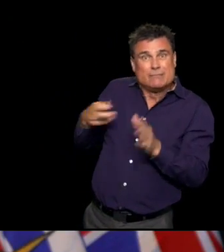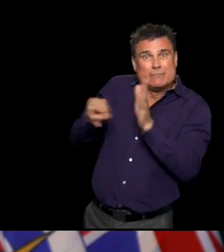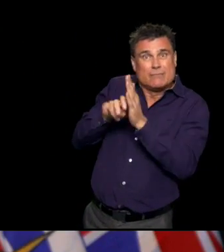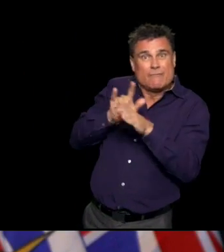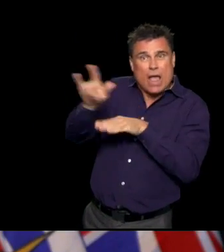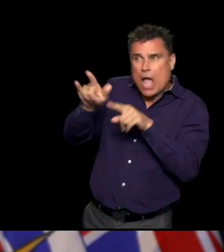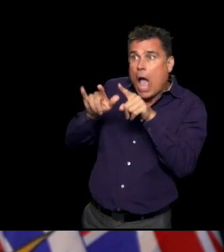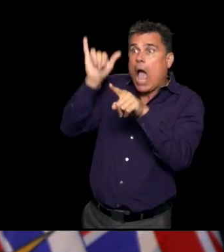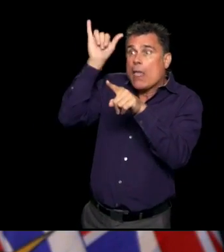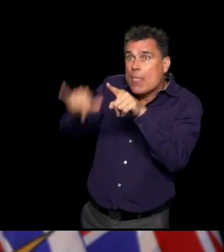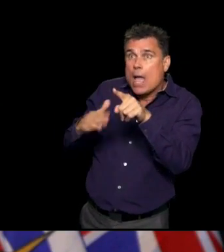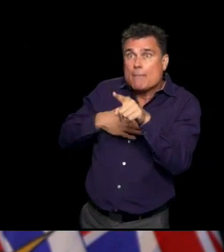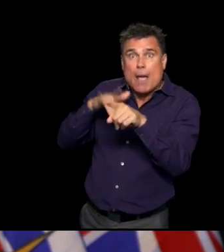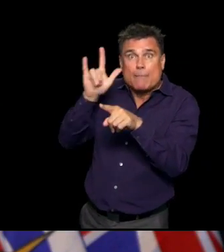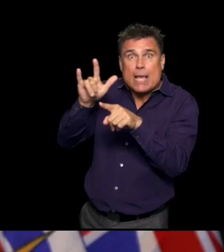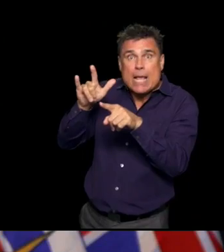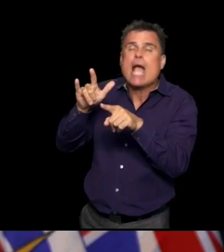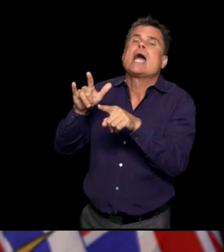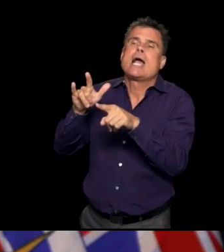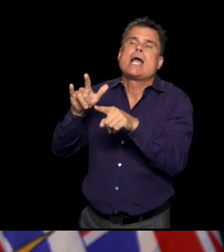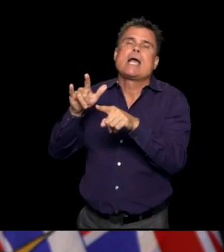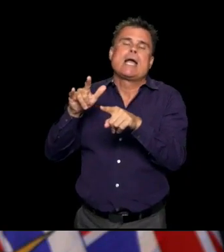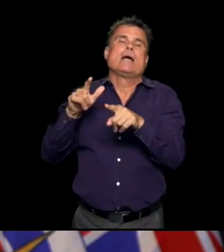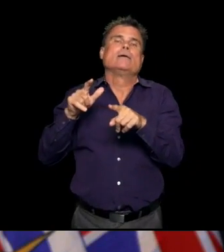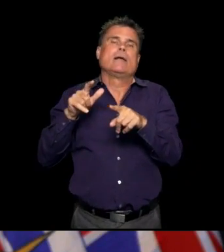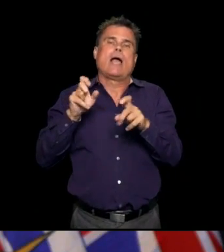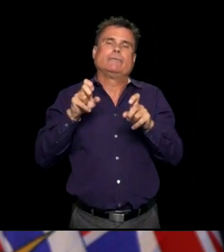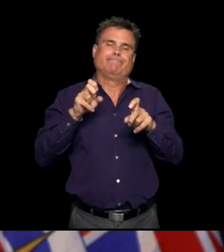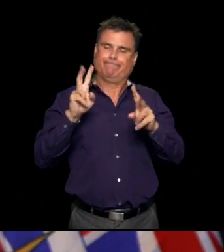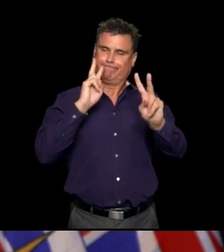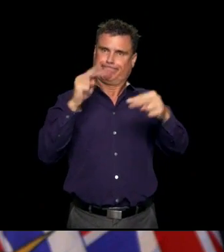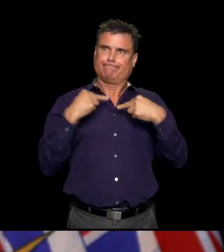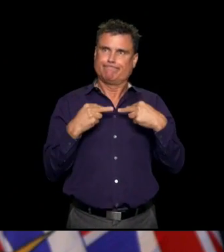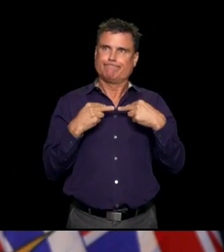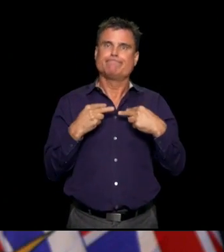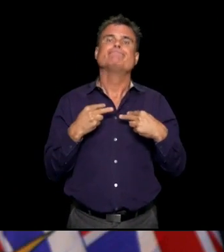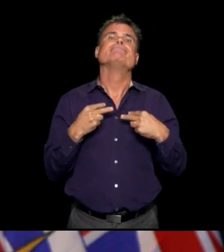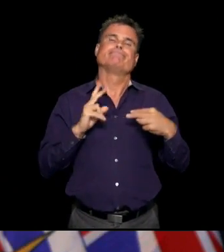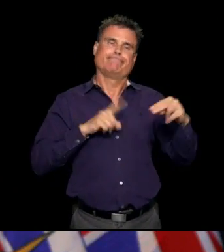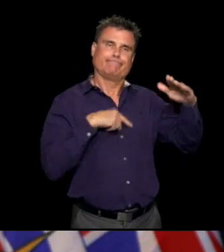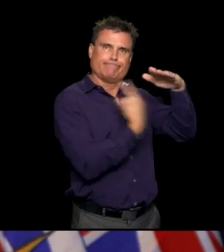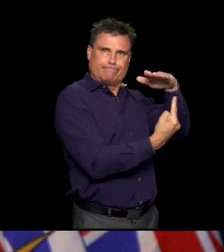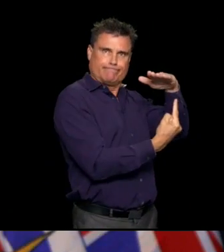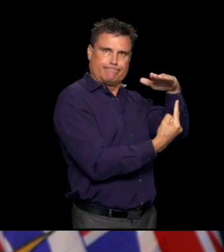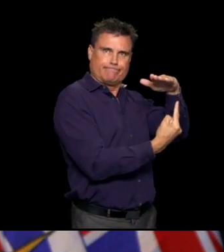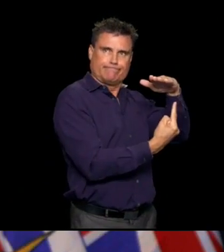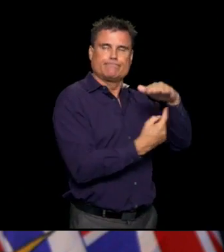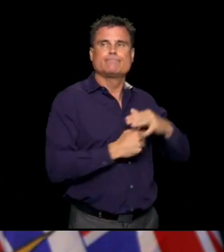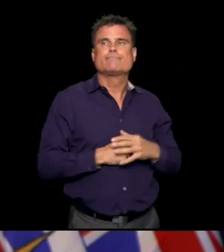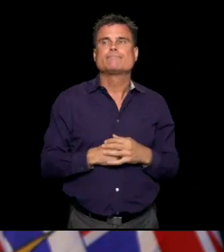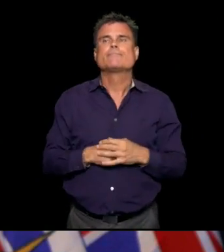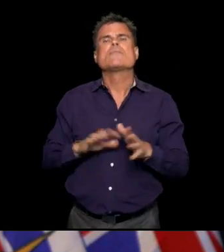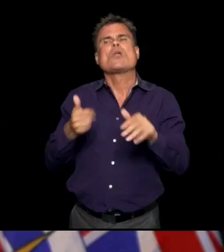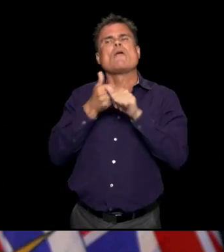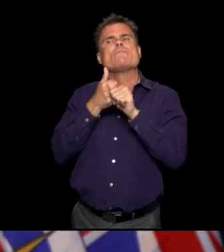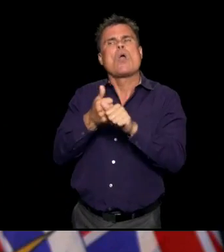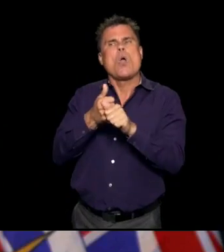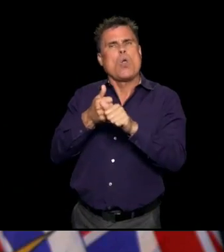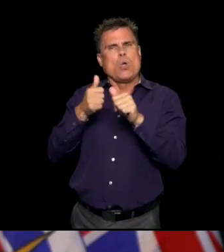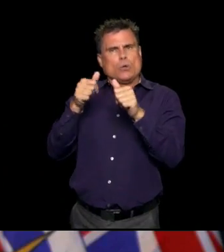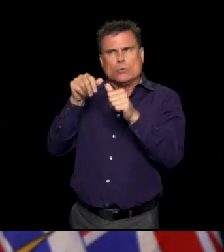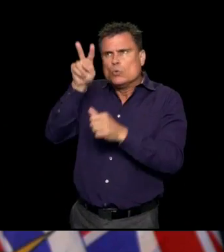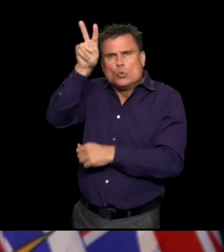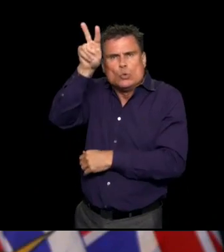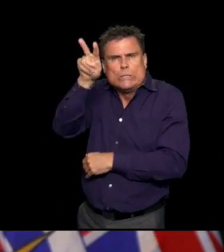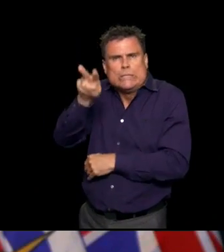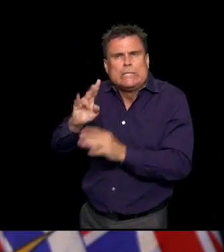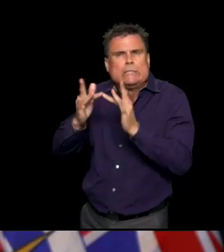websites. And that will tell you whether you need to self-isolate and monitor and monitor whether monitoring for symptoms is all